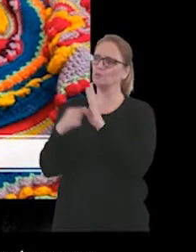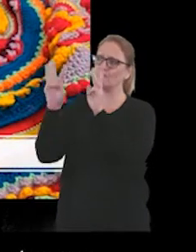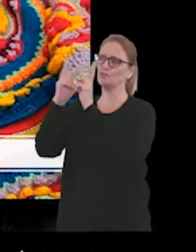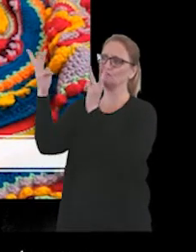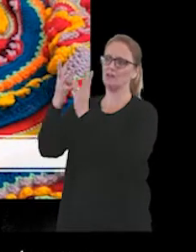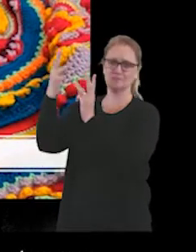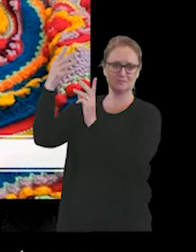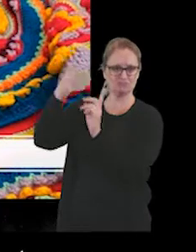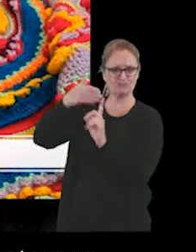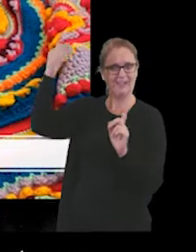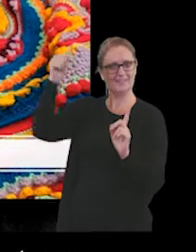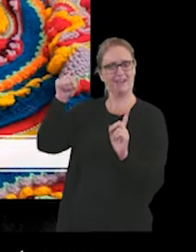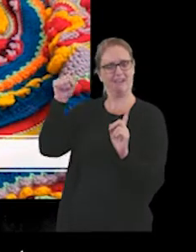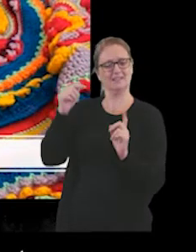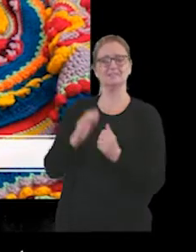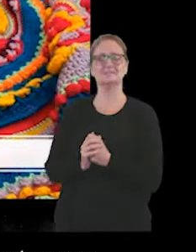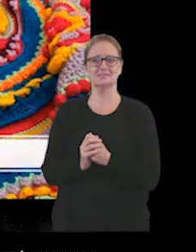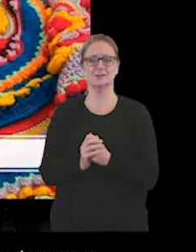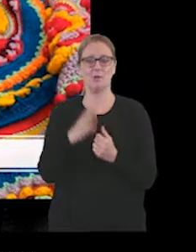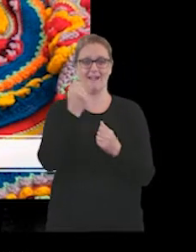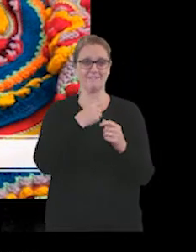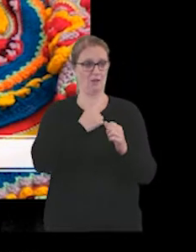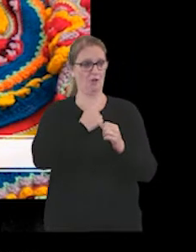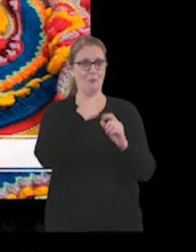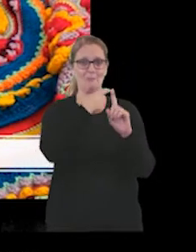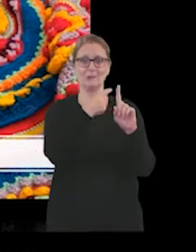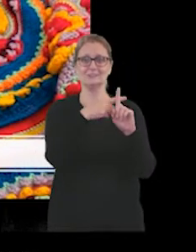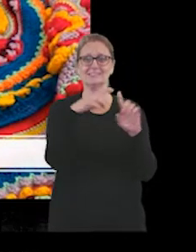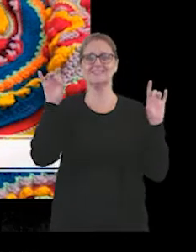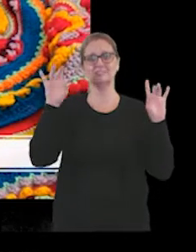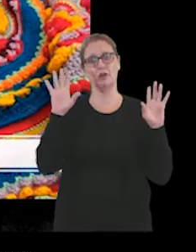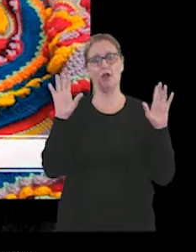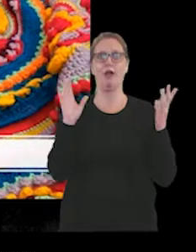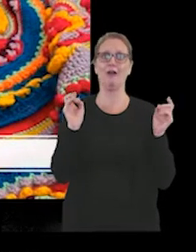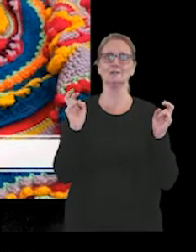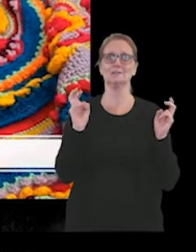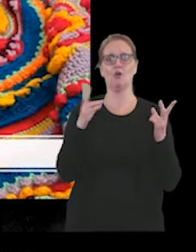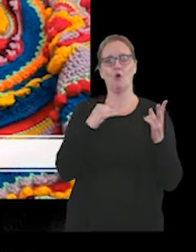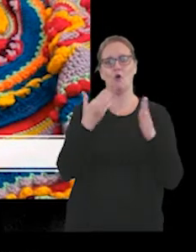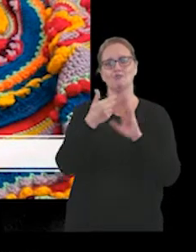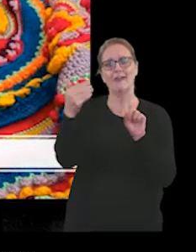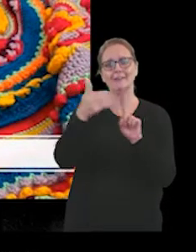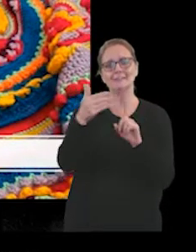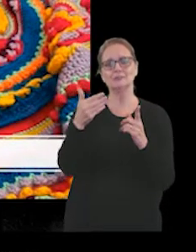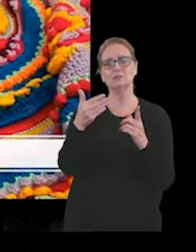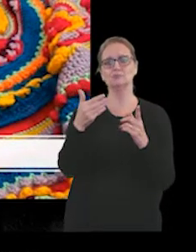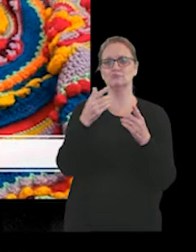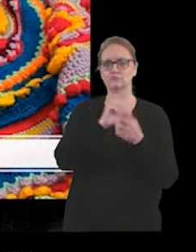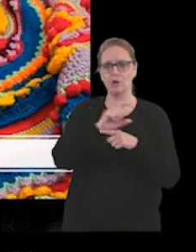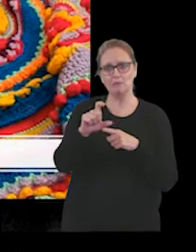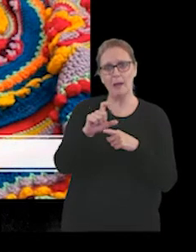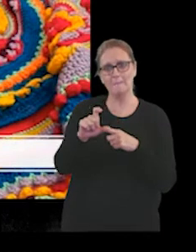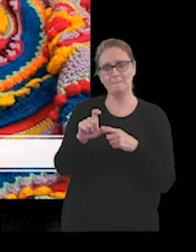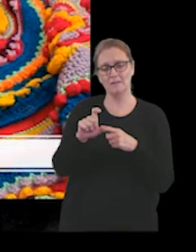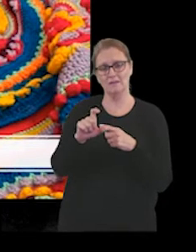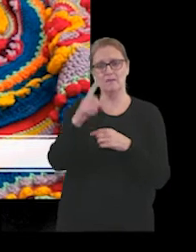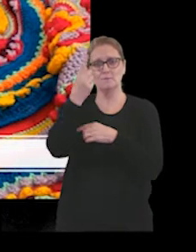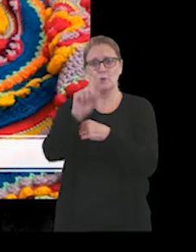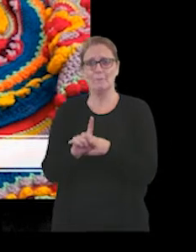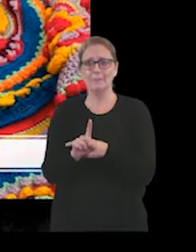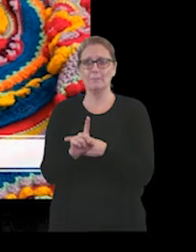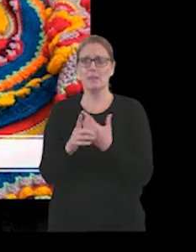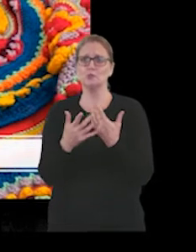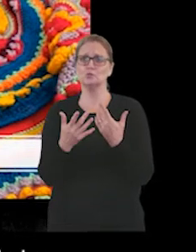internal positive stars and other recognition programmes. But for people to be